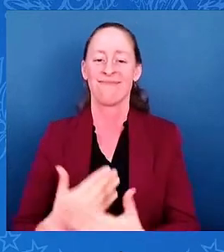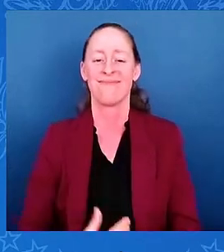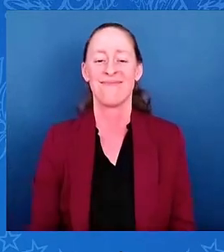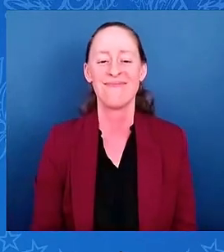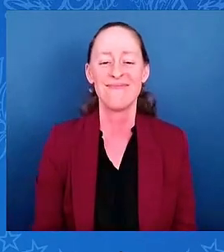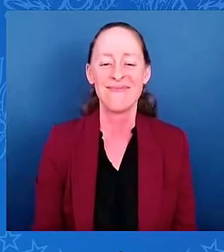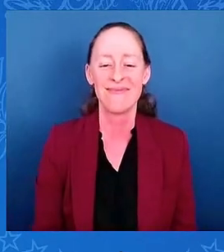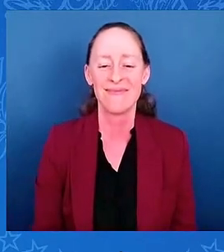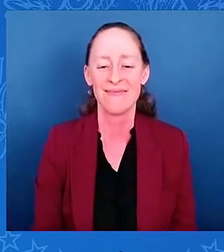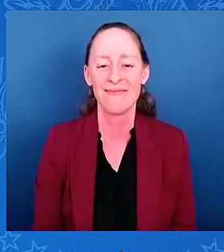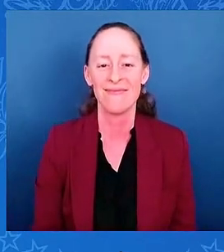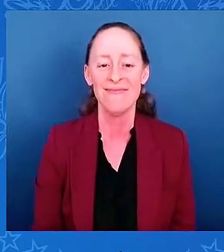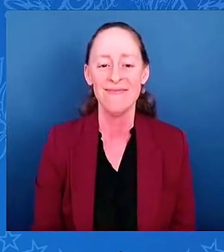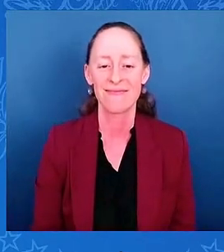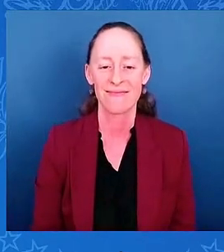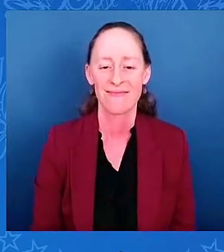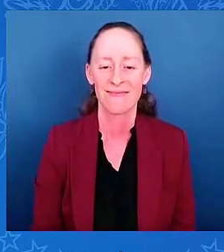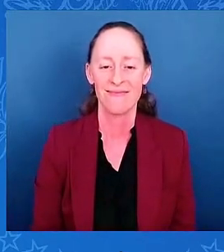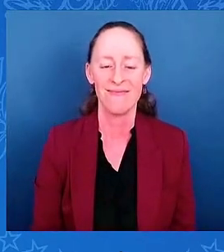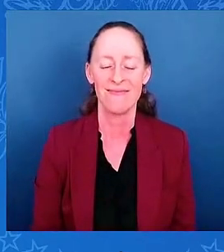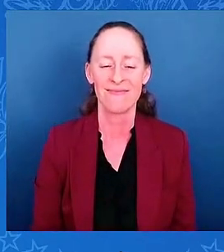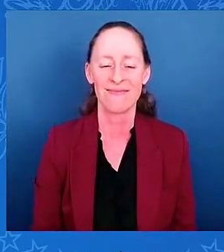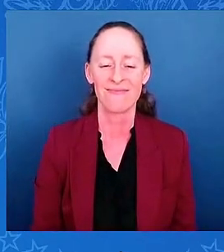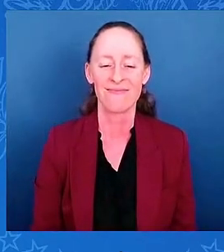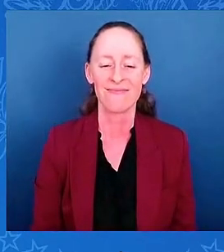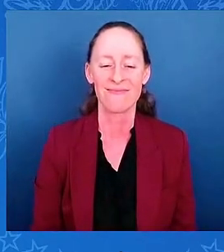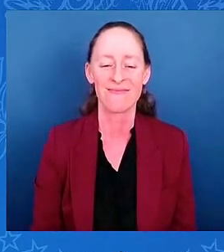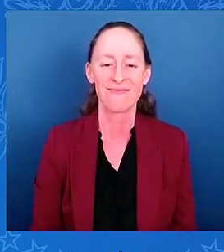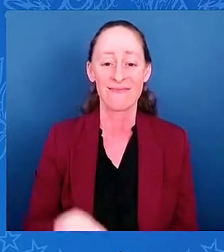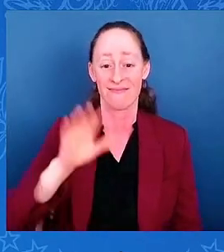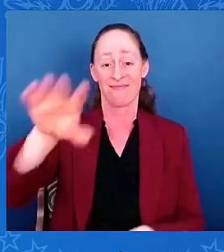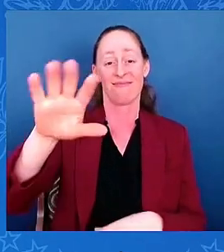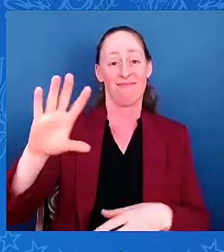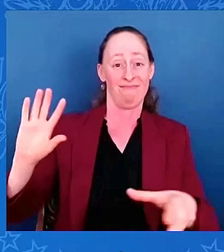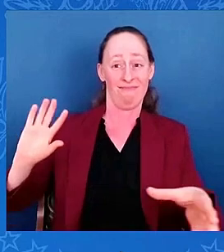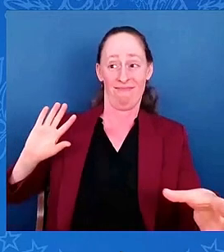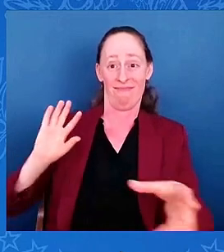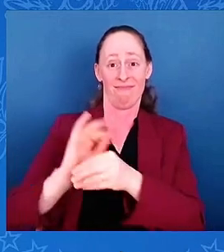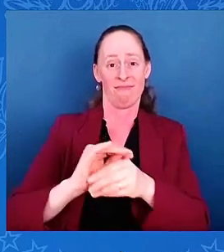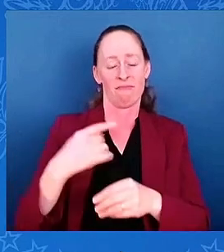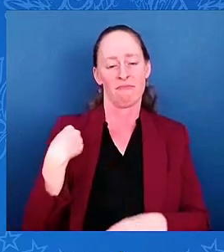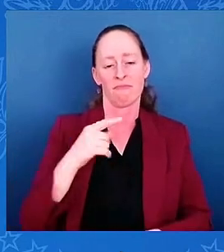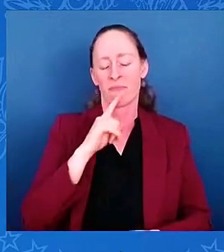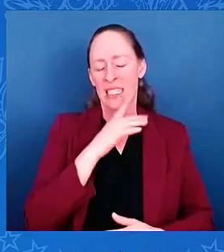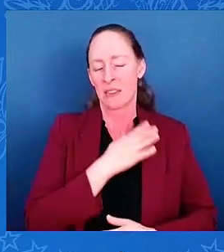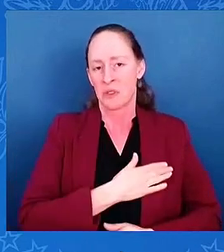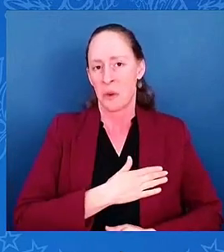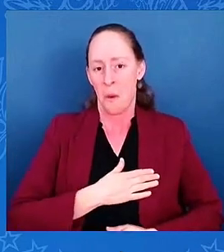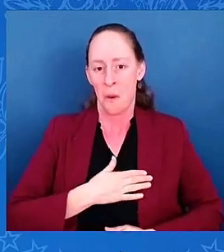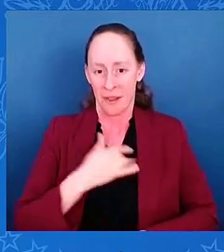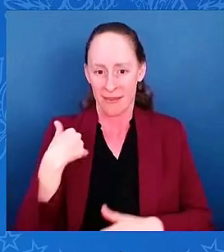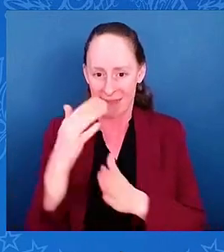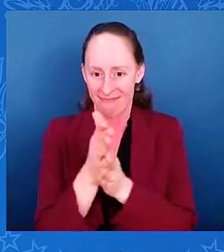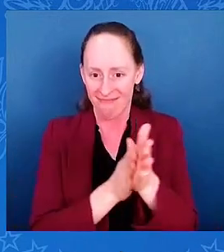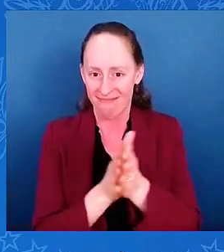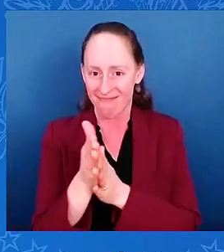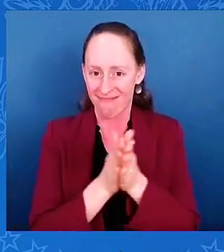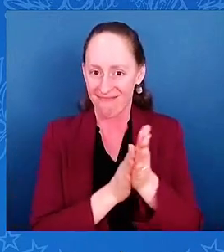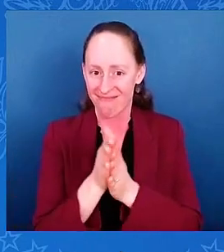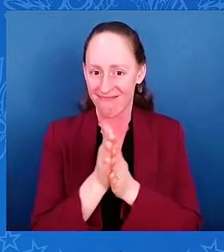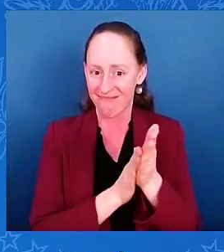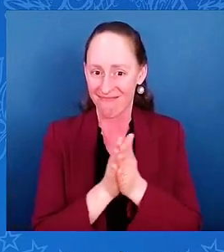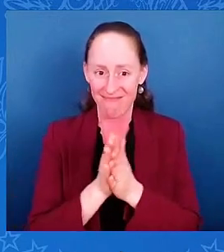We have greatly enjoyed our time here today, and we look forward to the challenge of making this an annual trip.